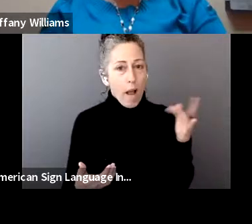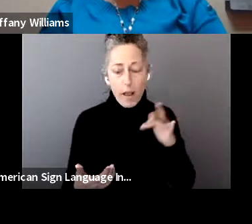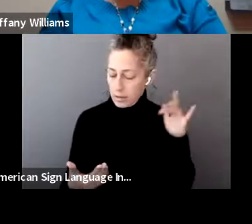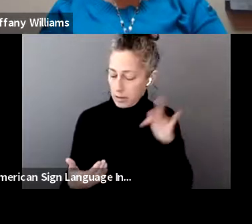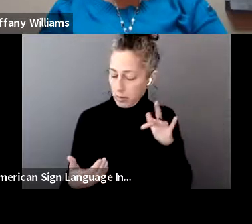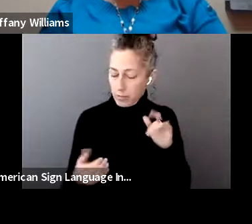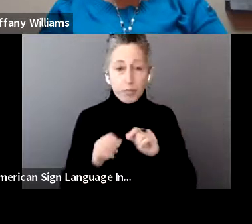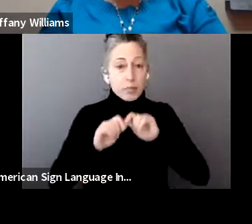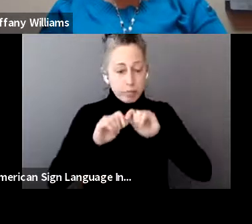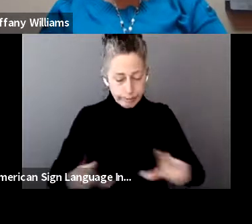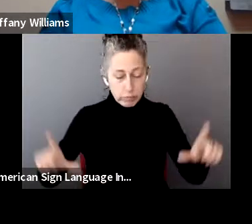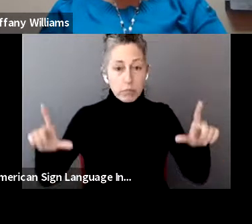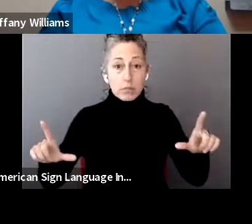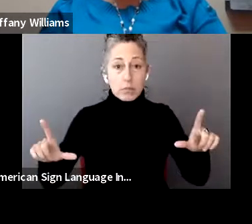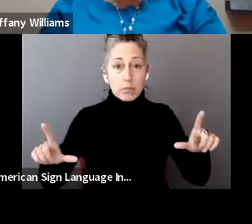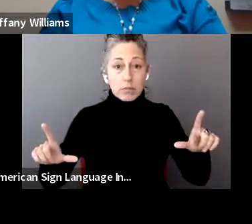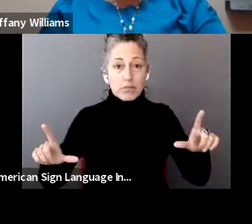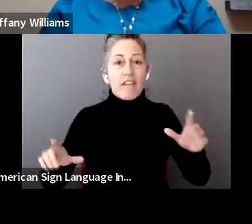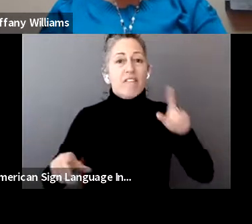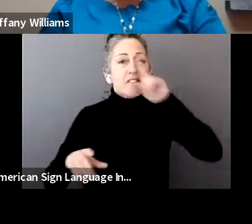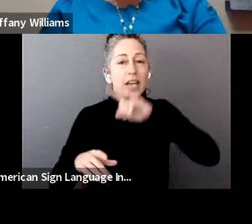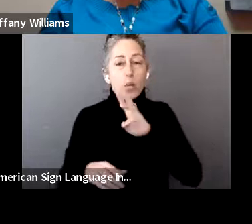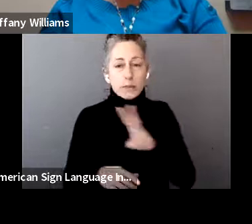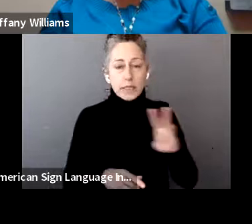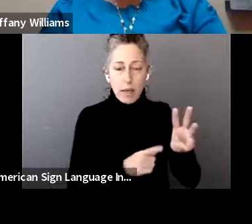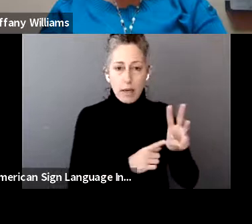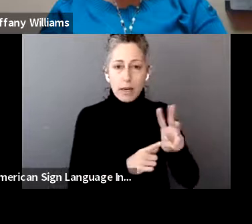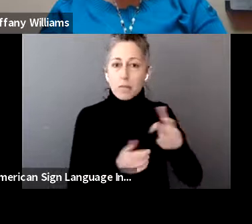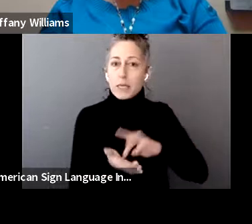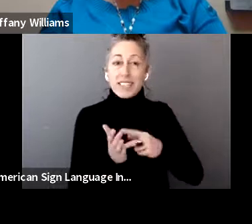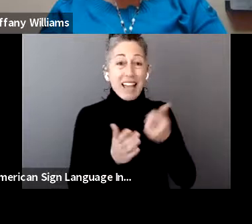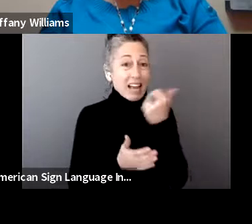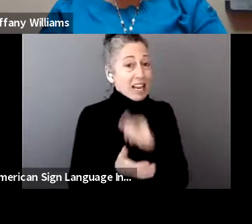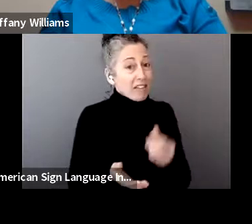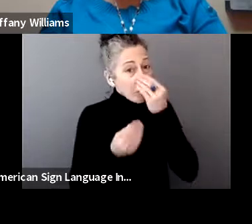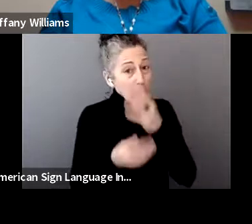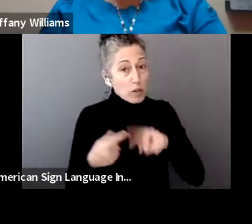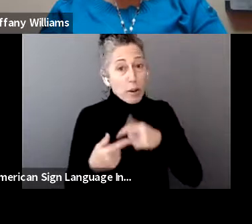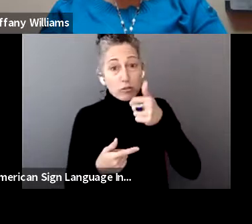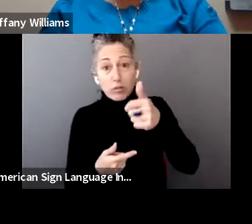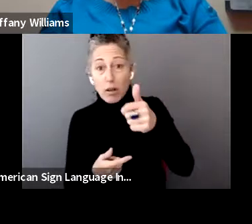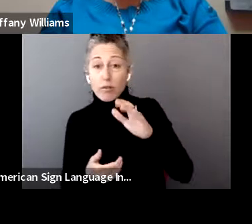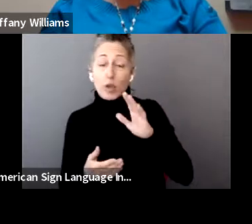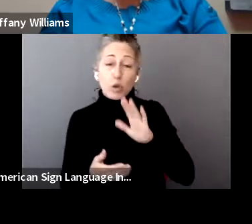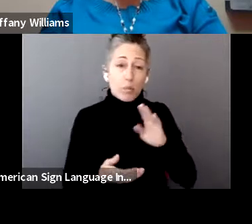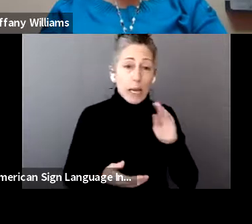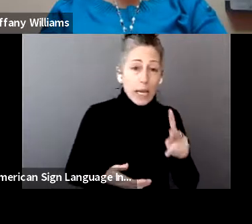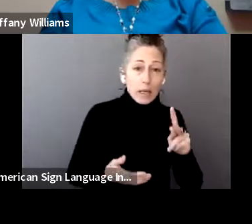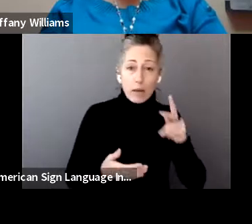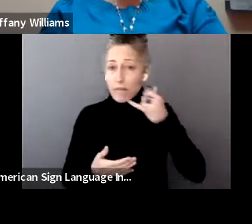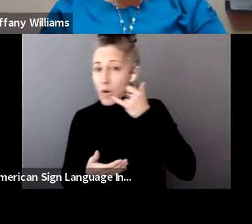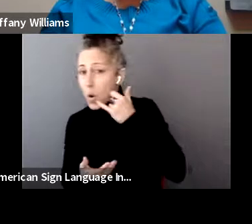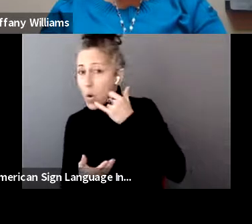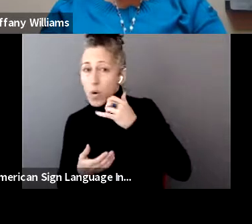fake website and any financial or personal information that you enter, the thieves are then going to steal. So just be